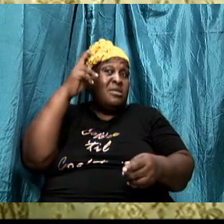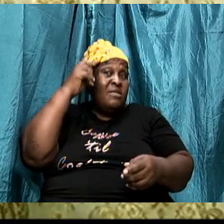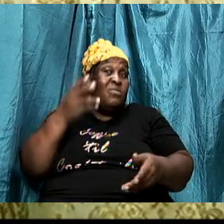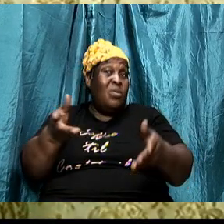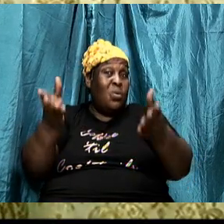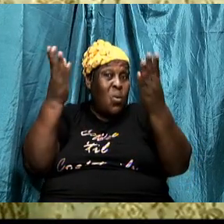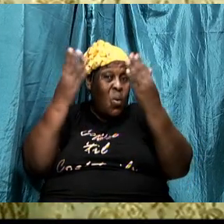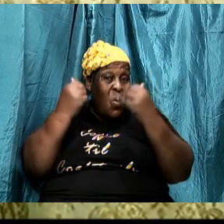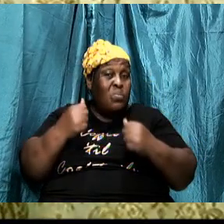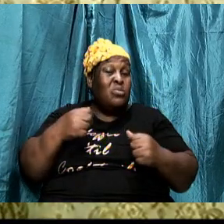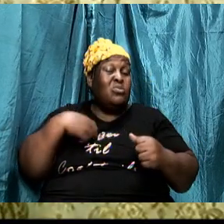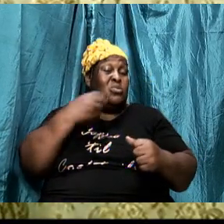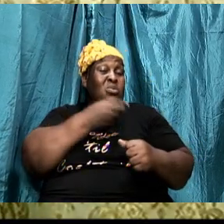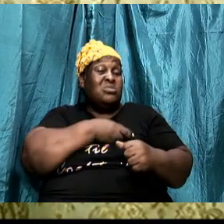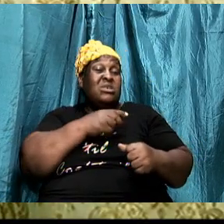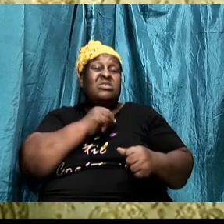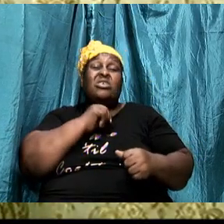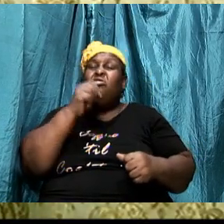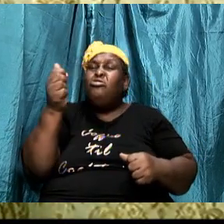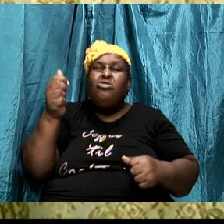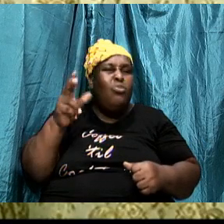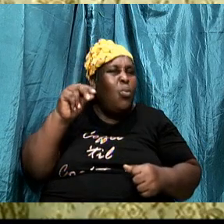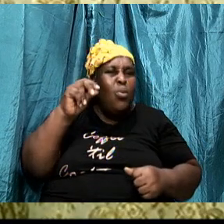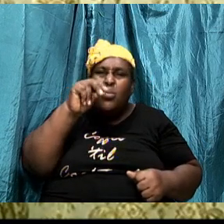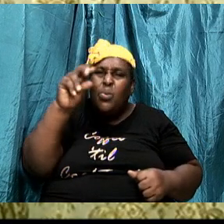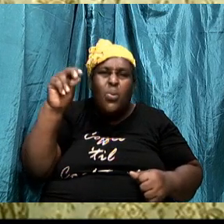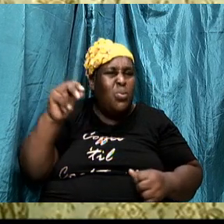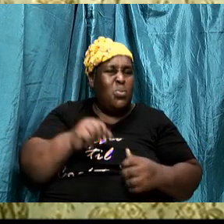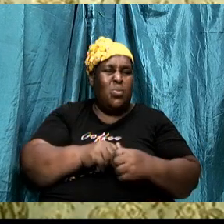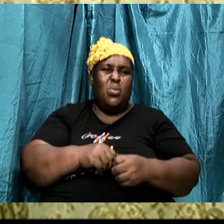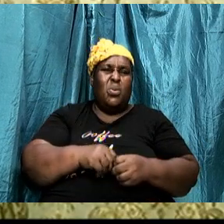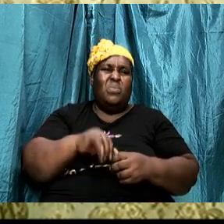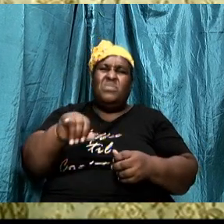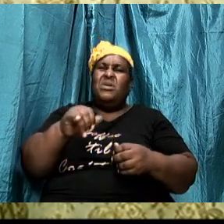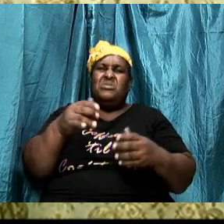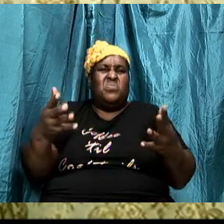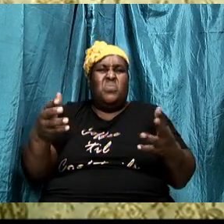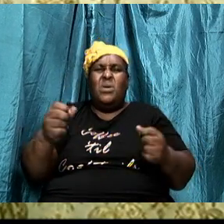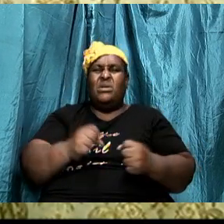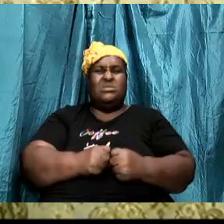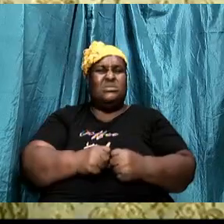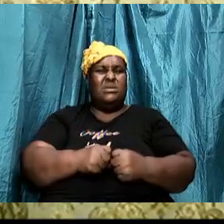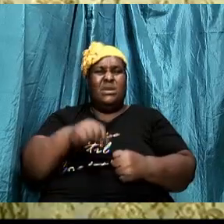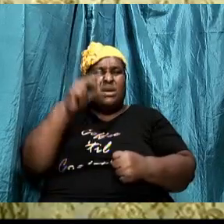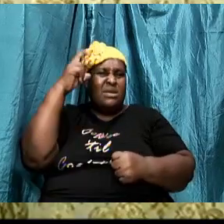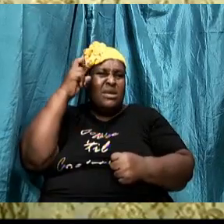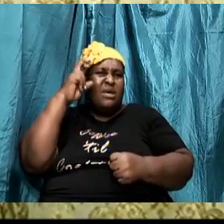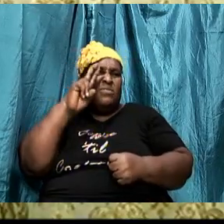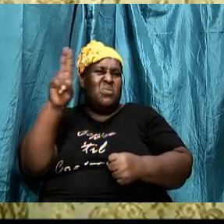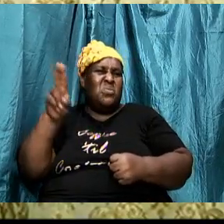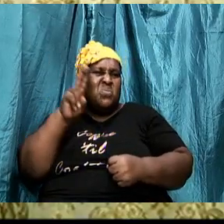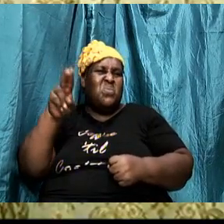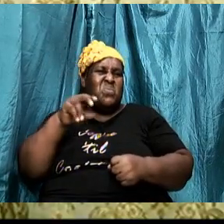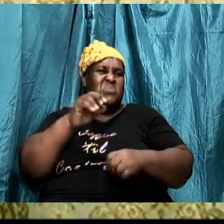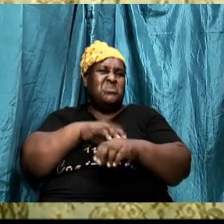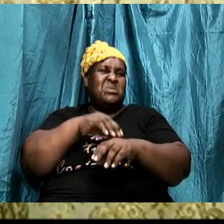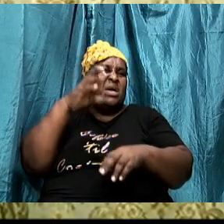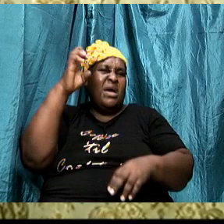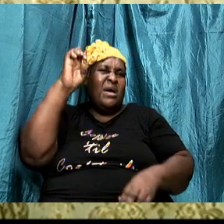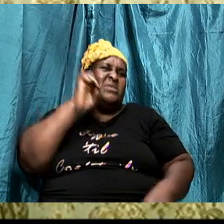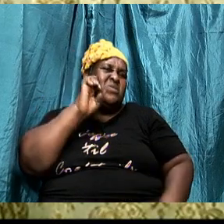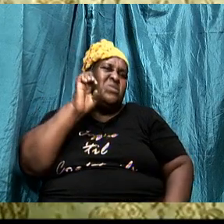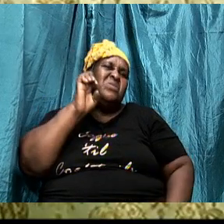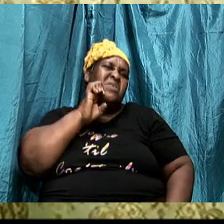God didn't really mean that that is what he did to Eve and look at where mankind is now I want you to